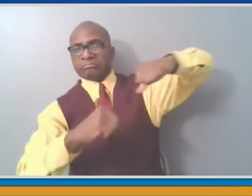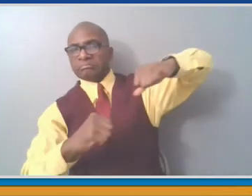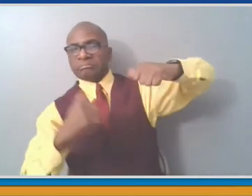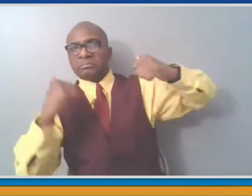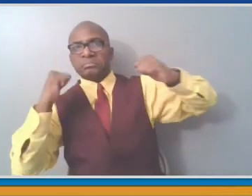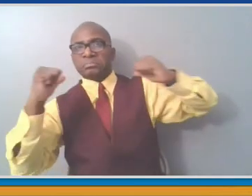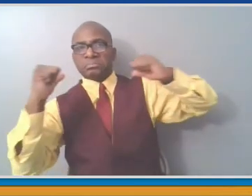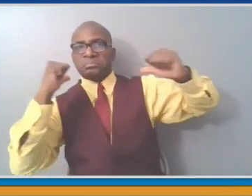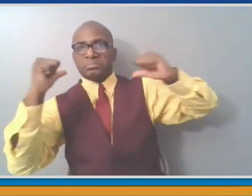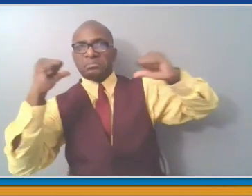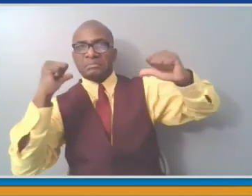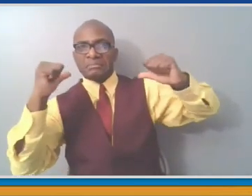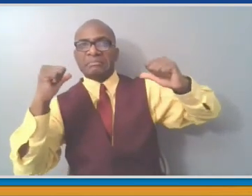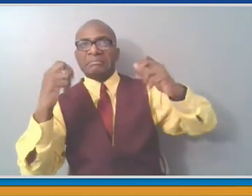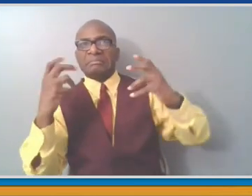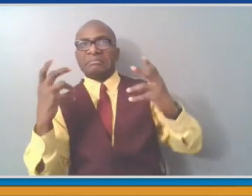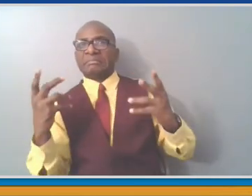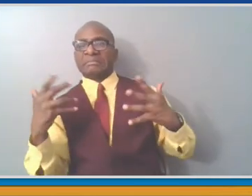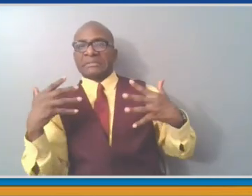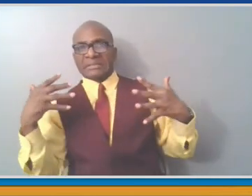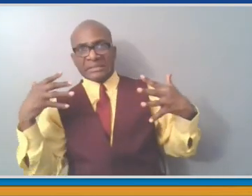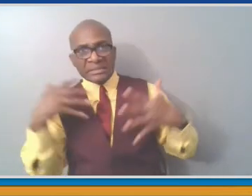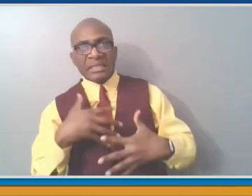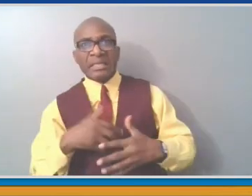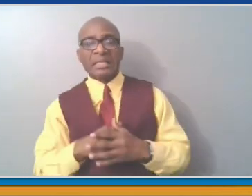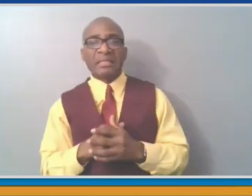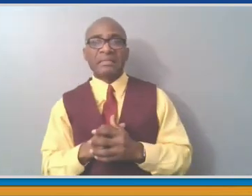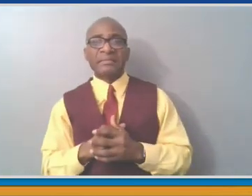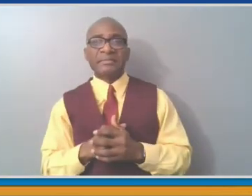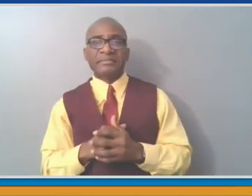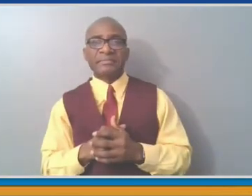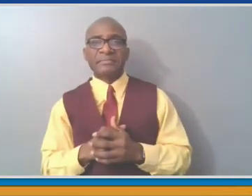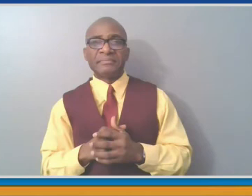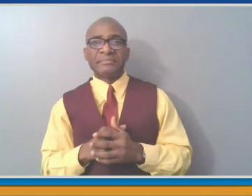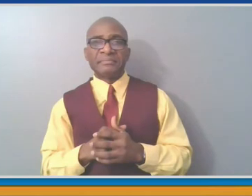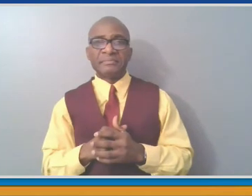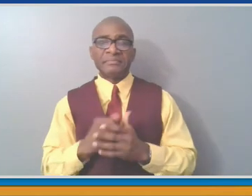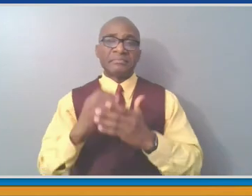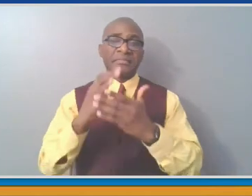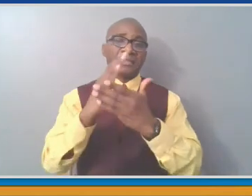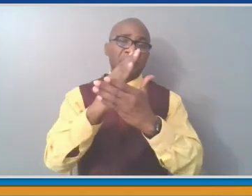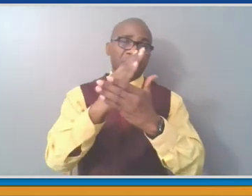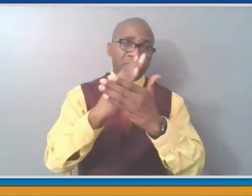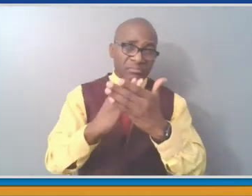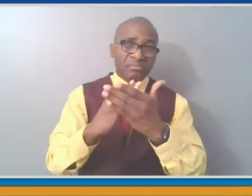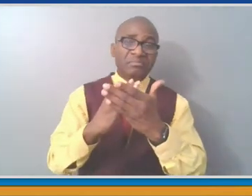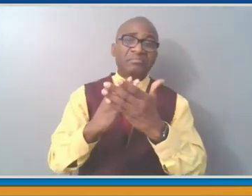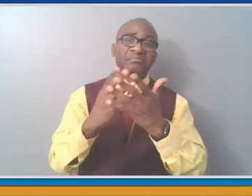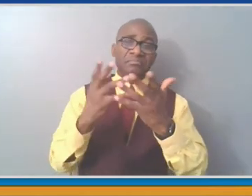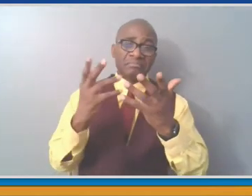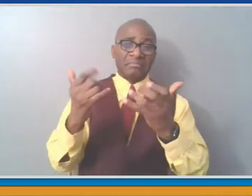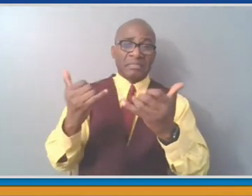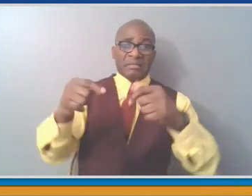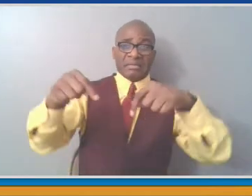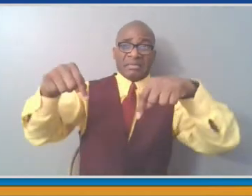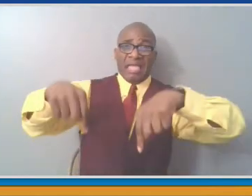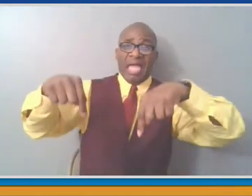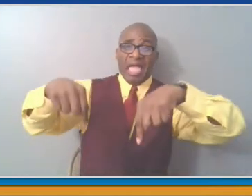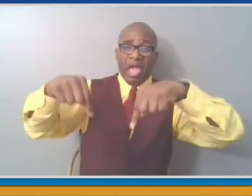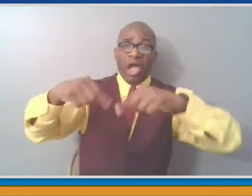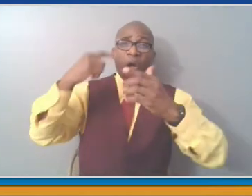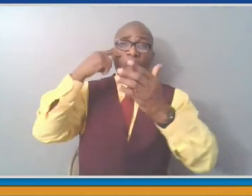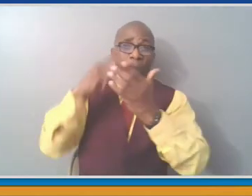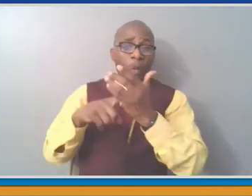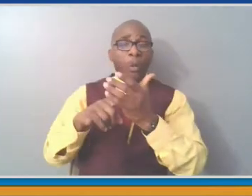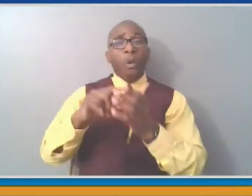individuals speak on behalf of having a vaccine, people who have credibility in the various communities of color, communities where there